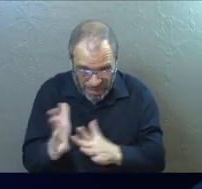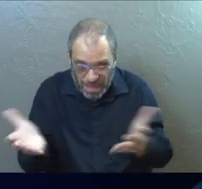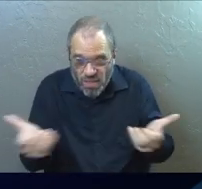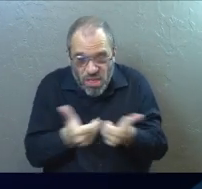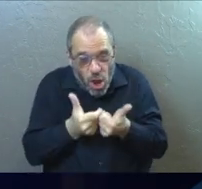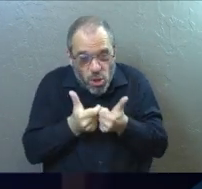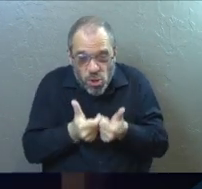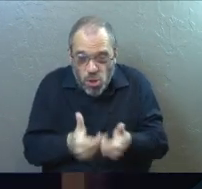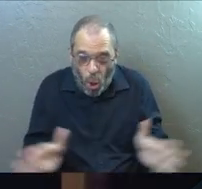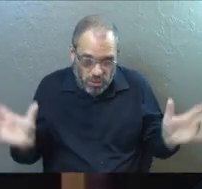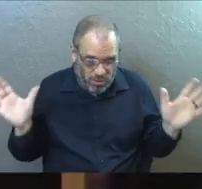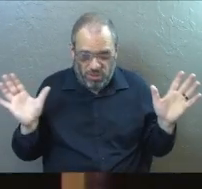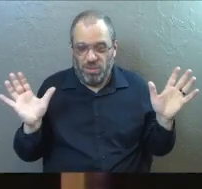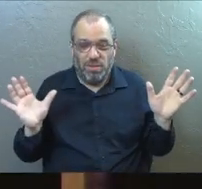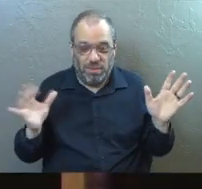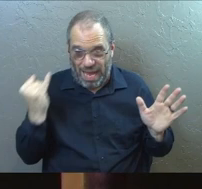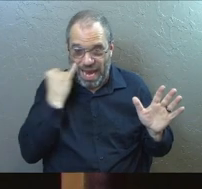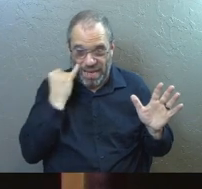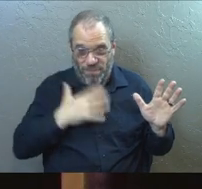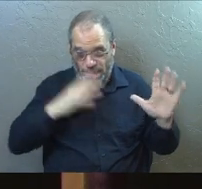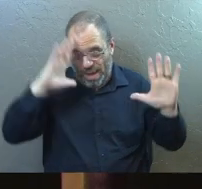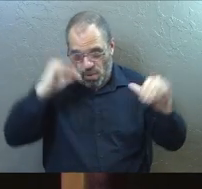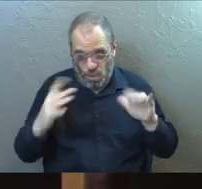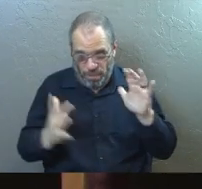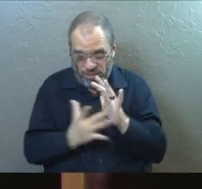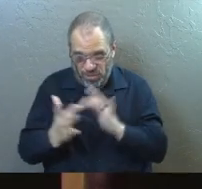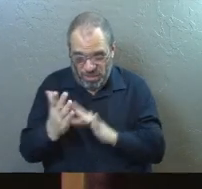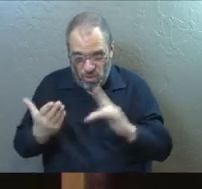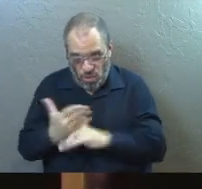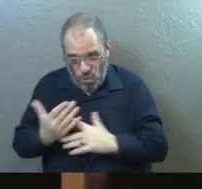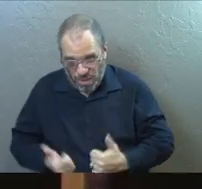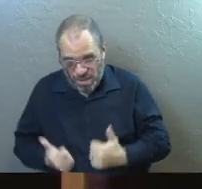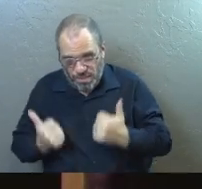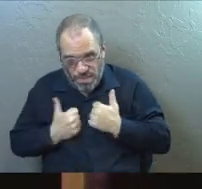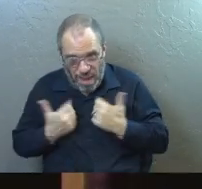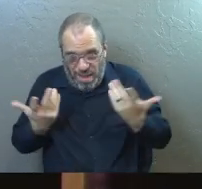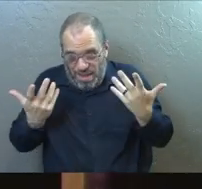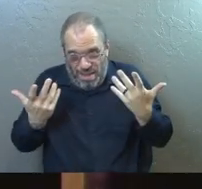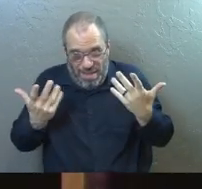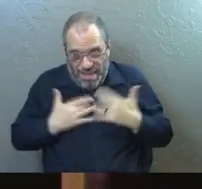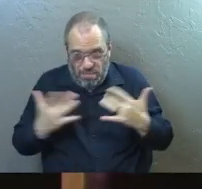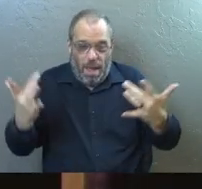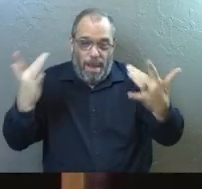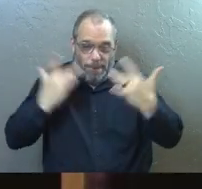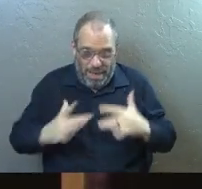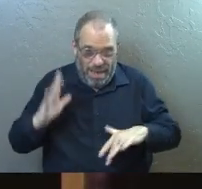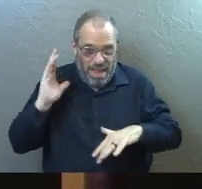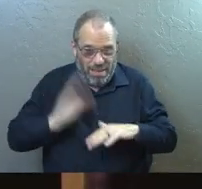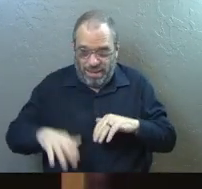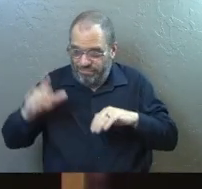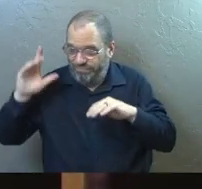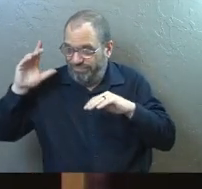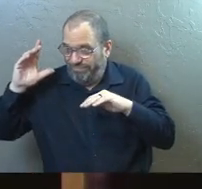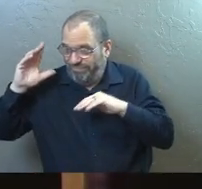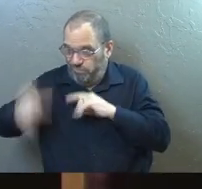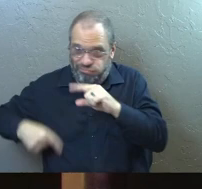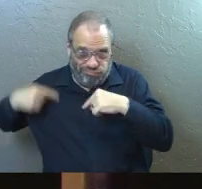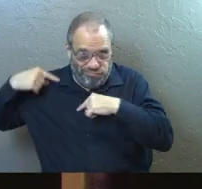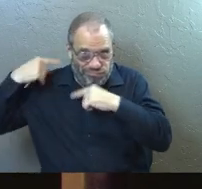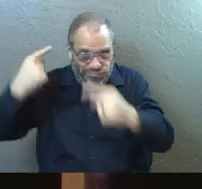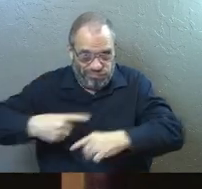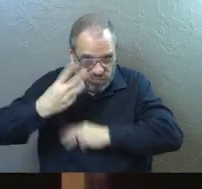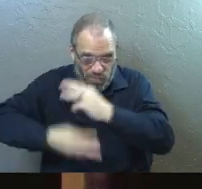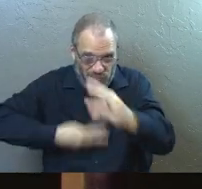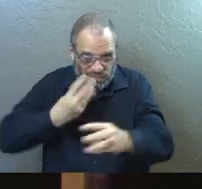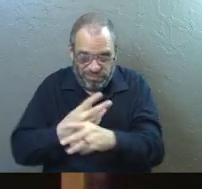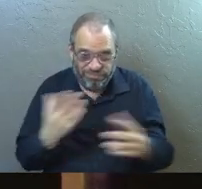lost. And if our hope in Christ is only for this life, we are more to be pitied than anyone in the world.